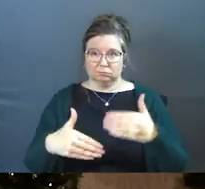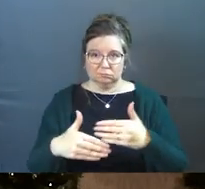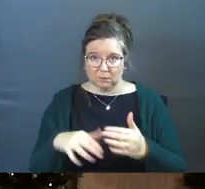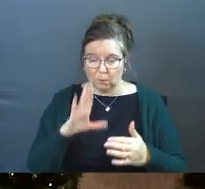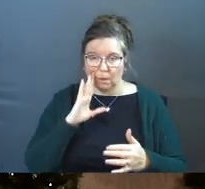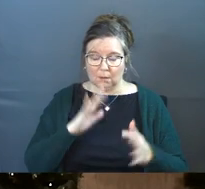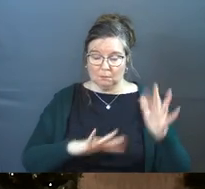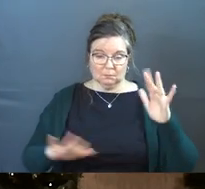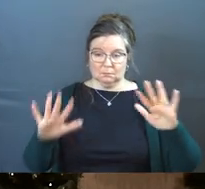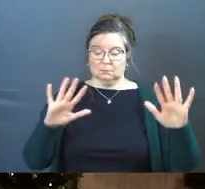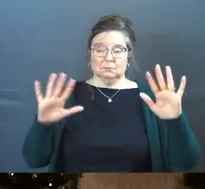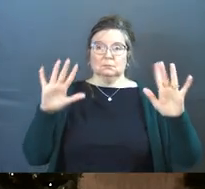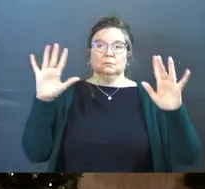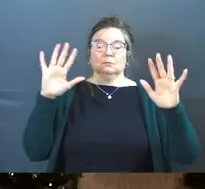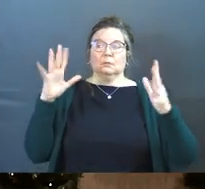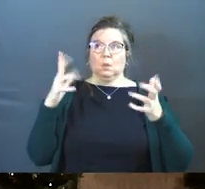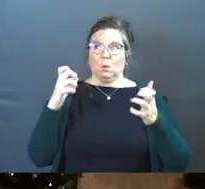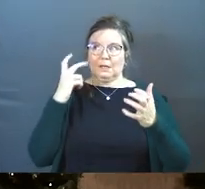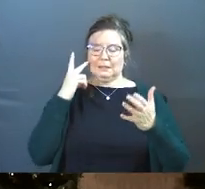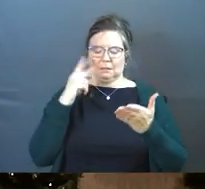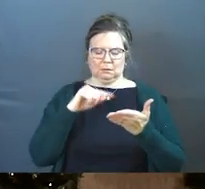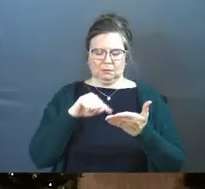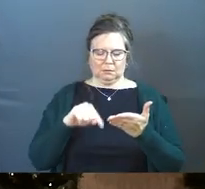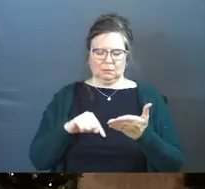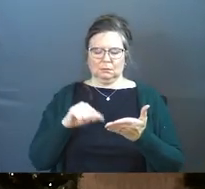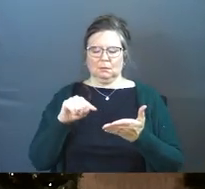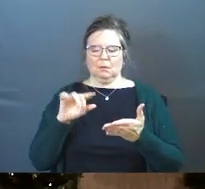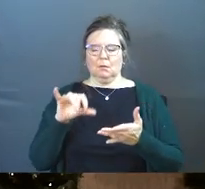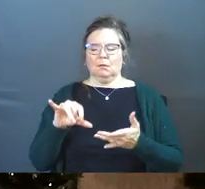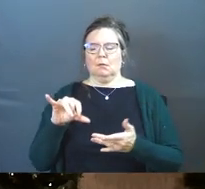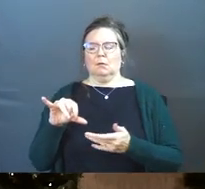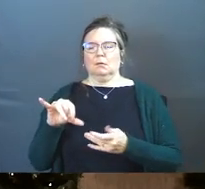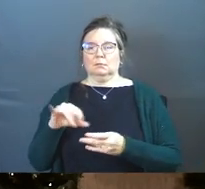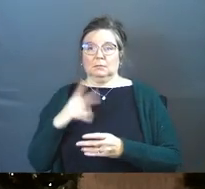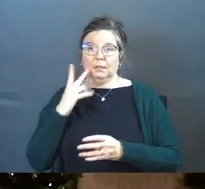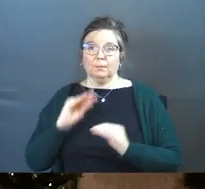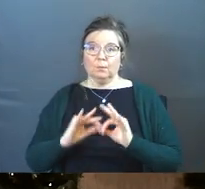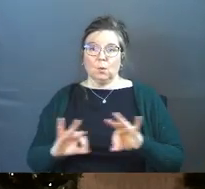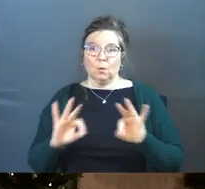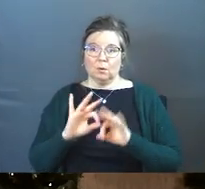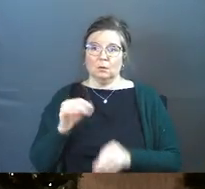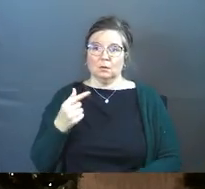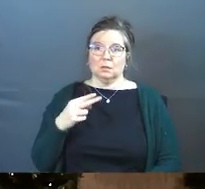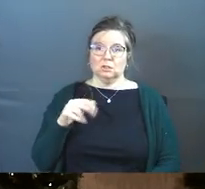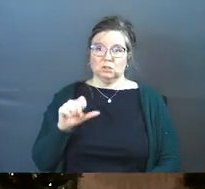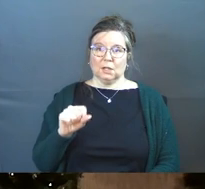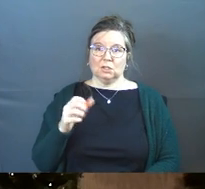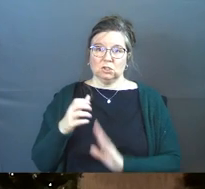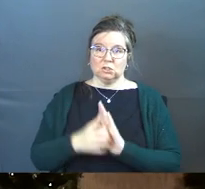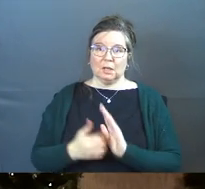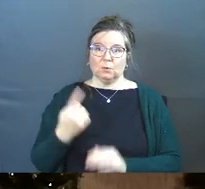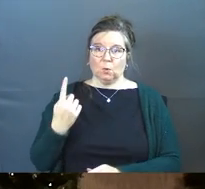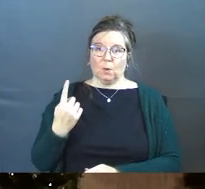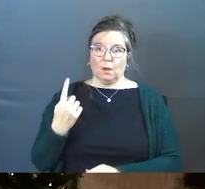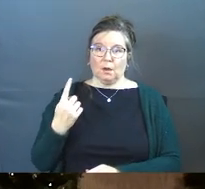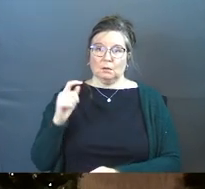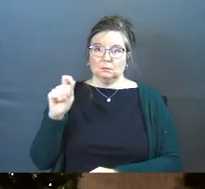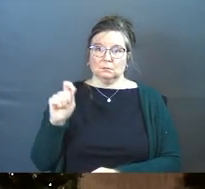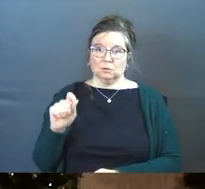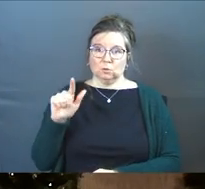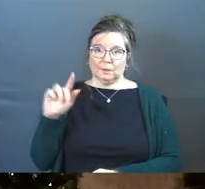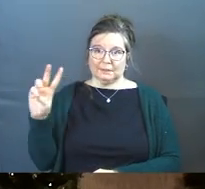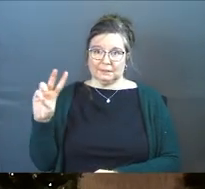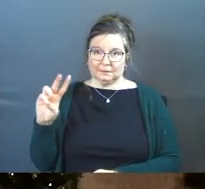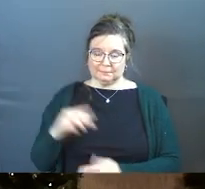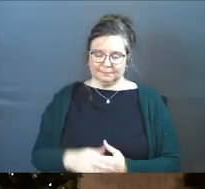a little bit of a whirlwind. And you're going to want to see those connections. They're very important. Genesis chapter 1 verse 26 is where we'll start.